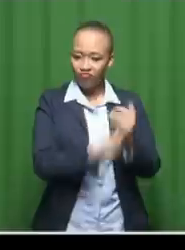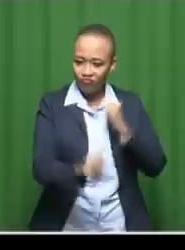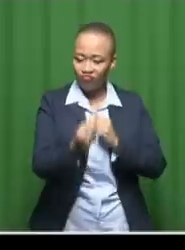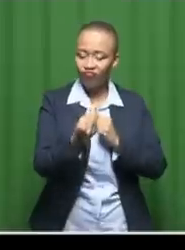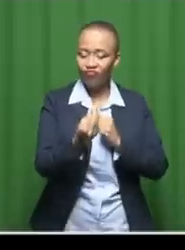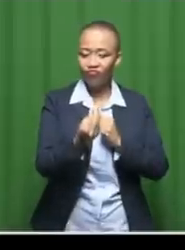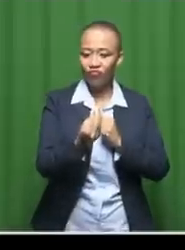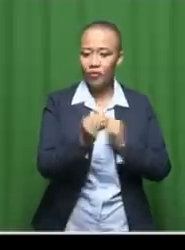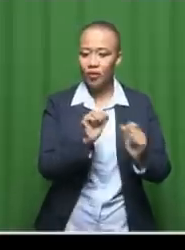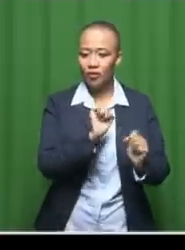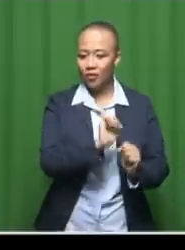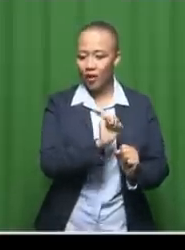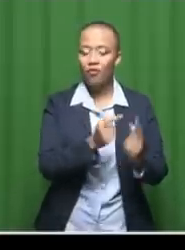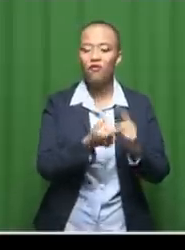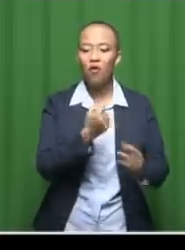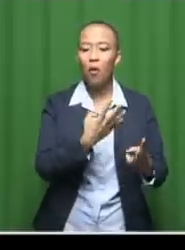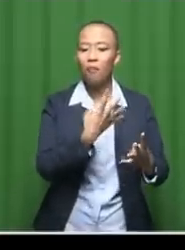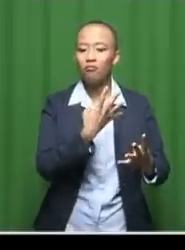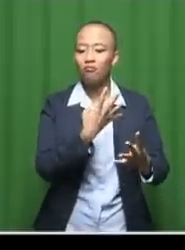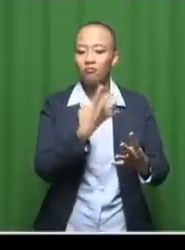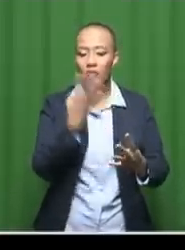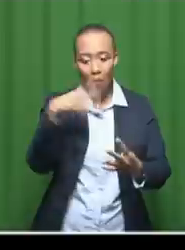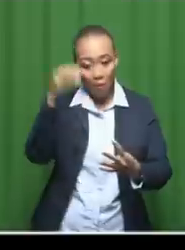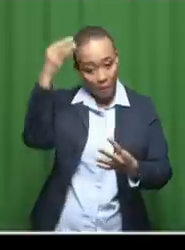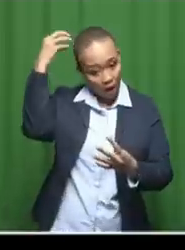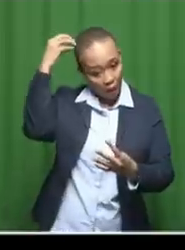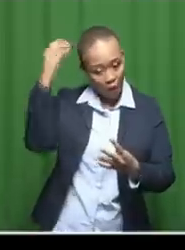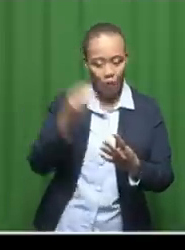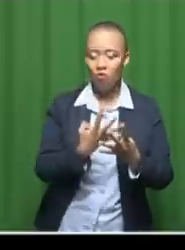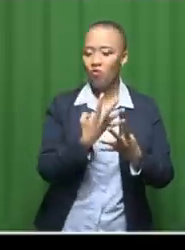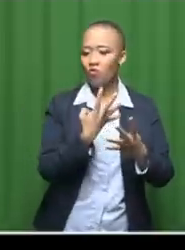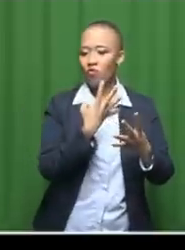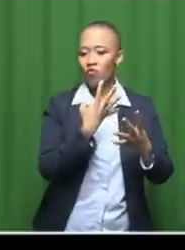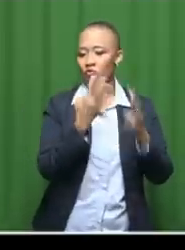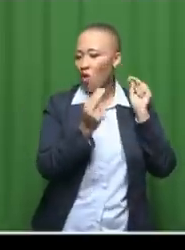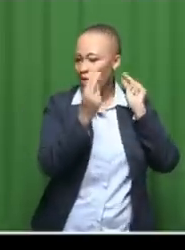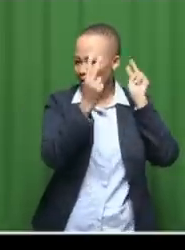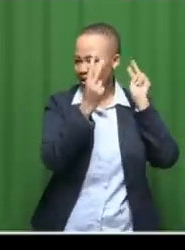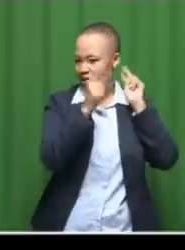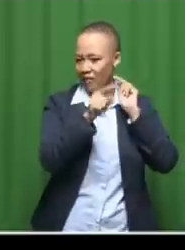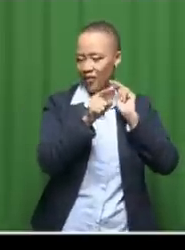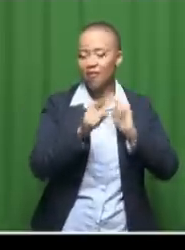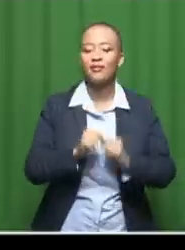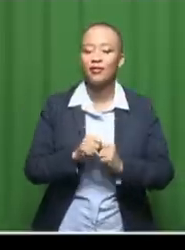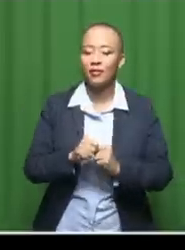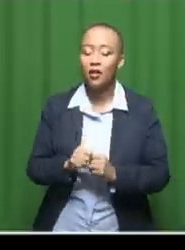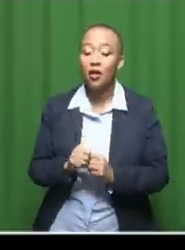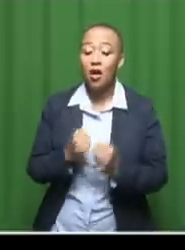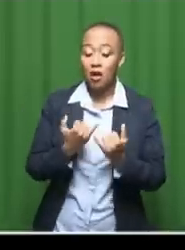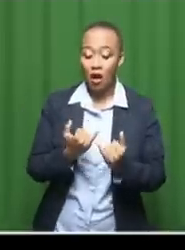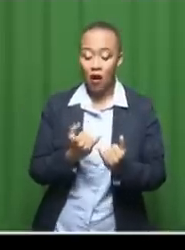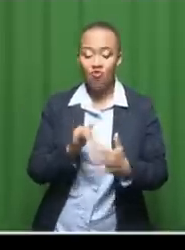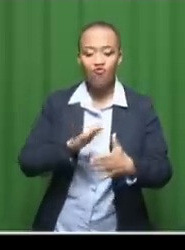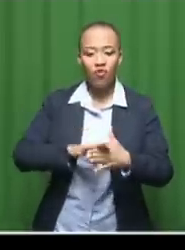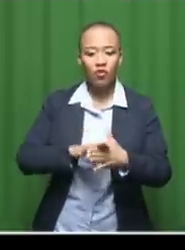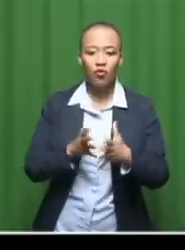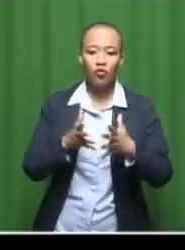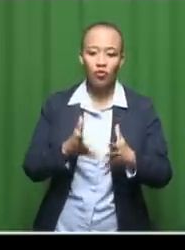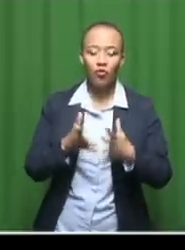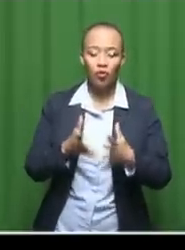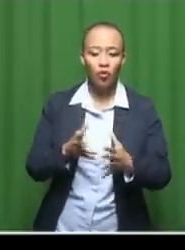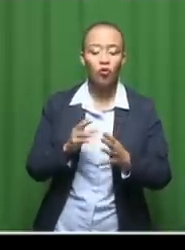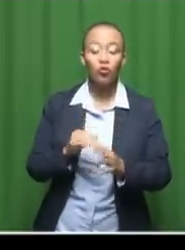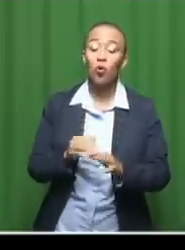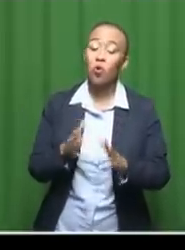Besta after his escape from the Mangawung Central Correctional Services. So that is why these two top trends